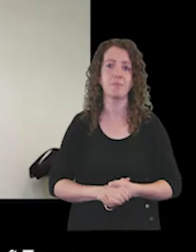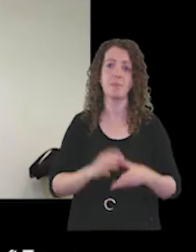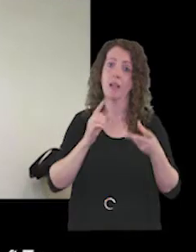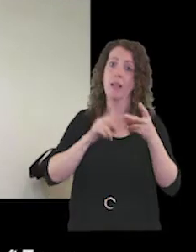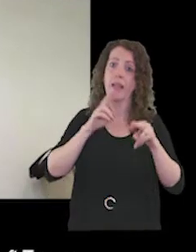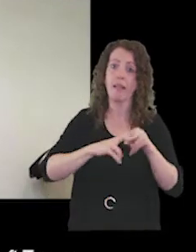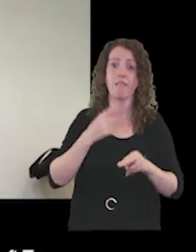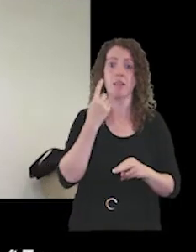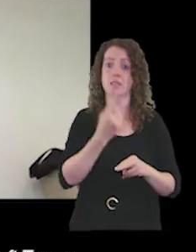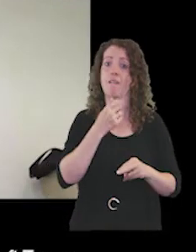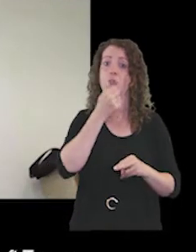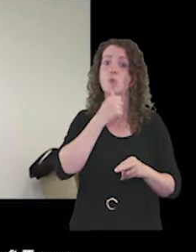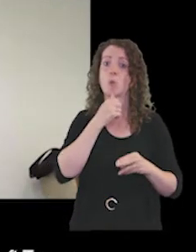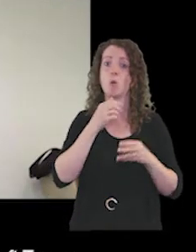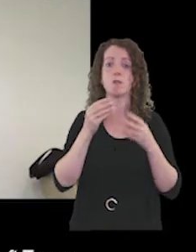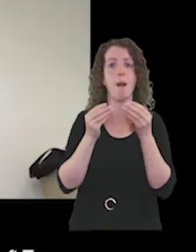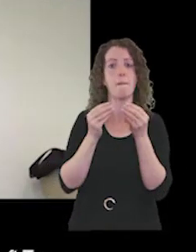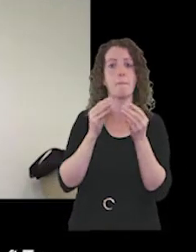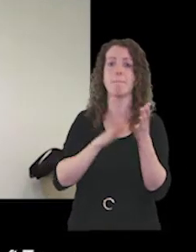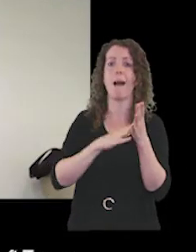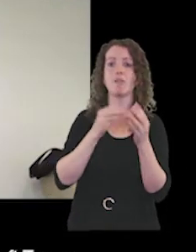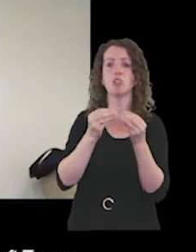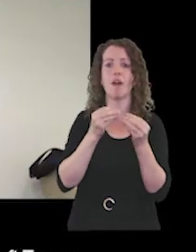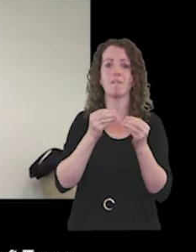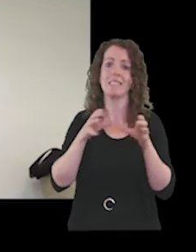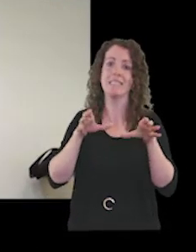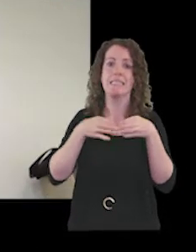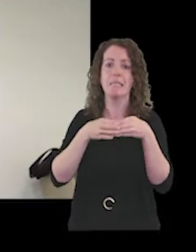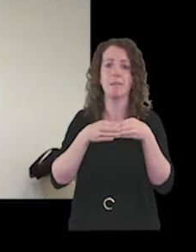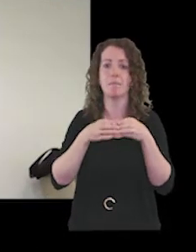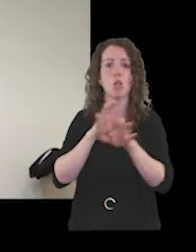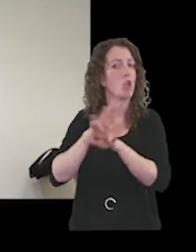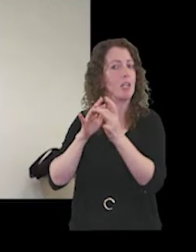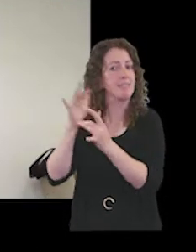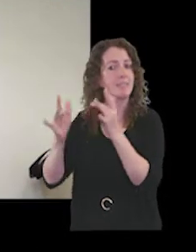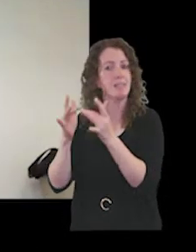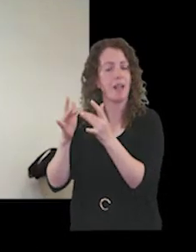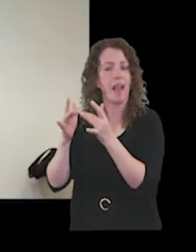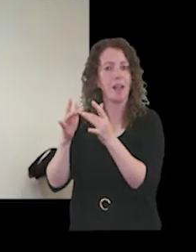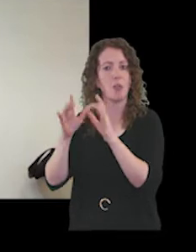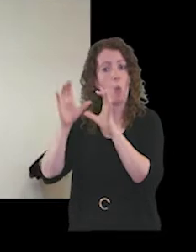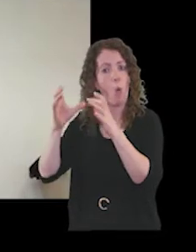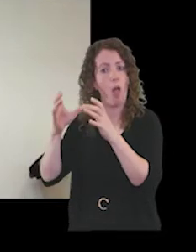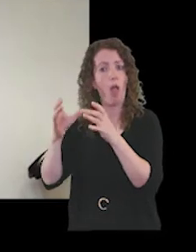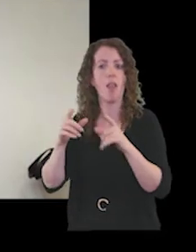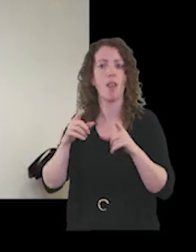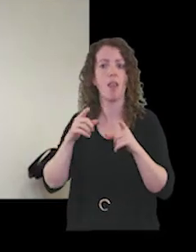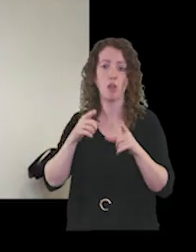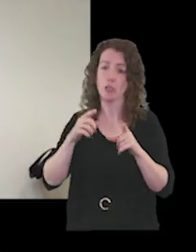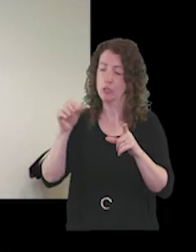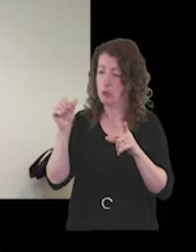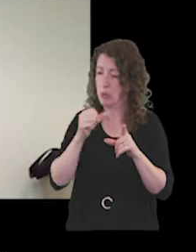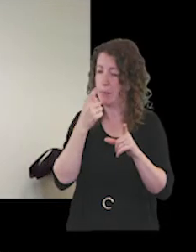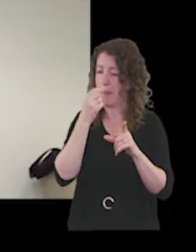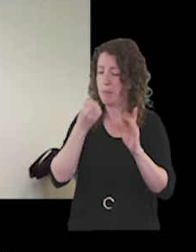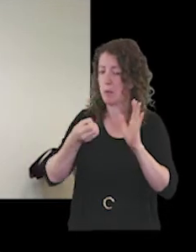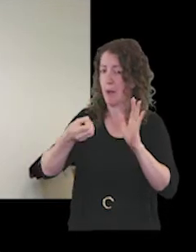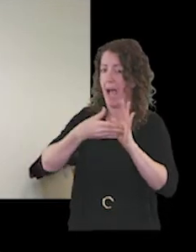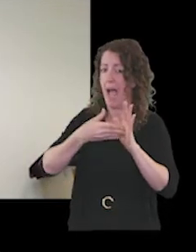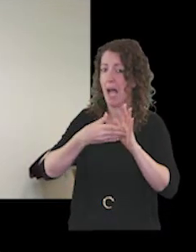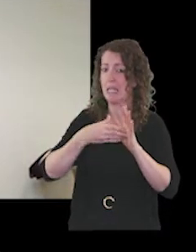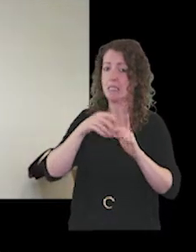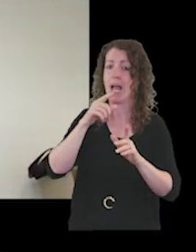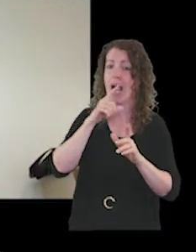are using Microsoft Teams rather than a web browser to watch this, you should be able to add captions or